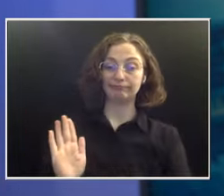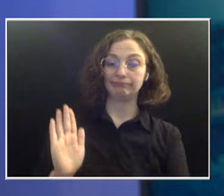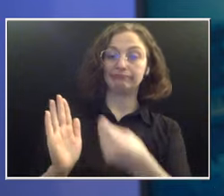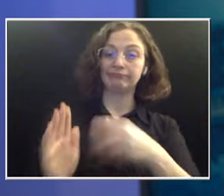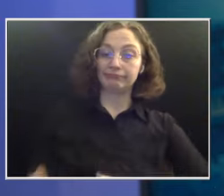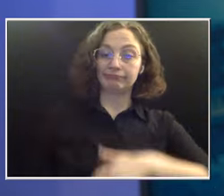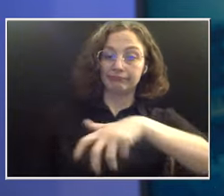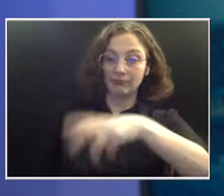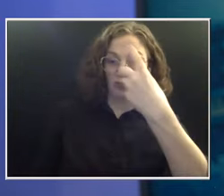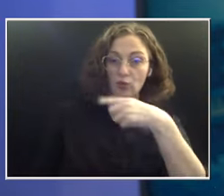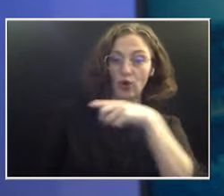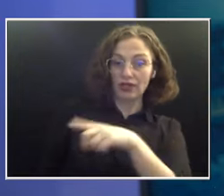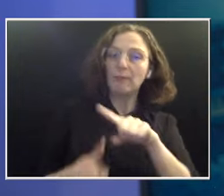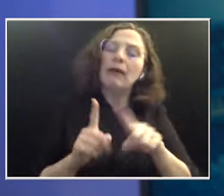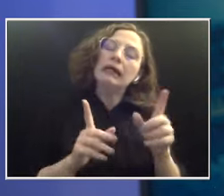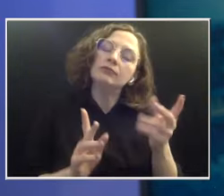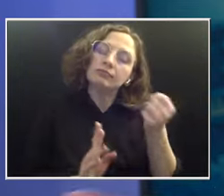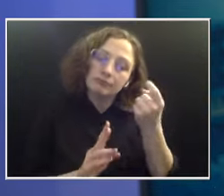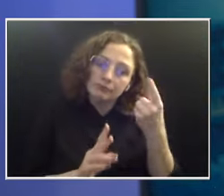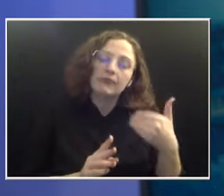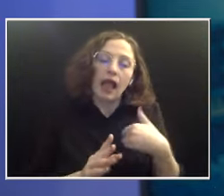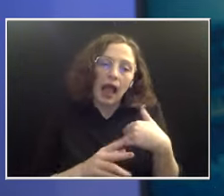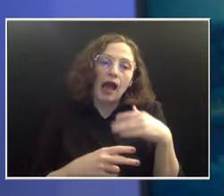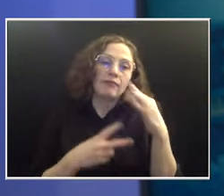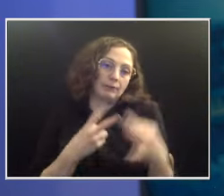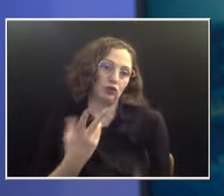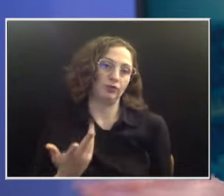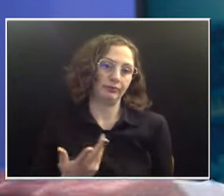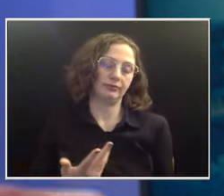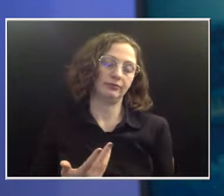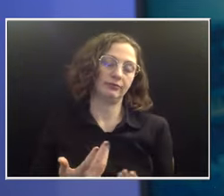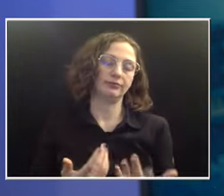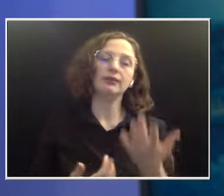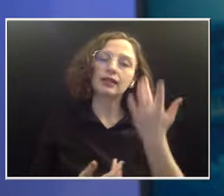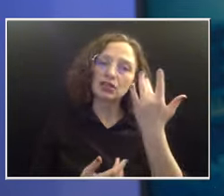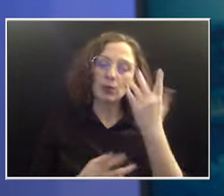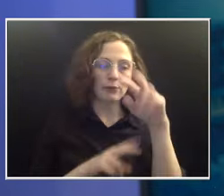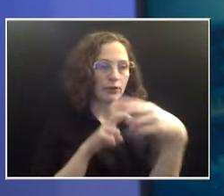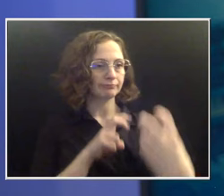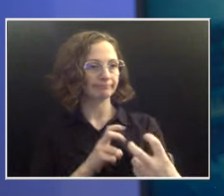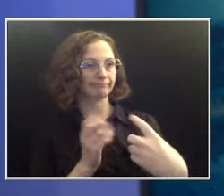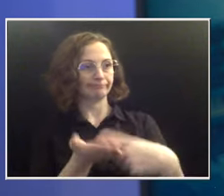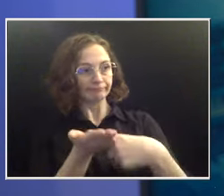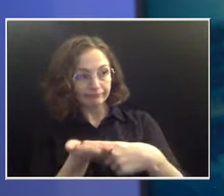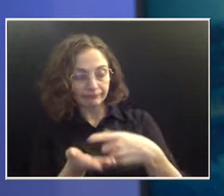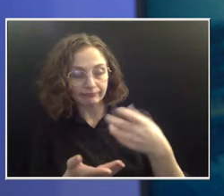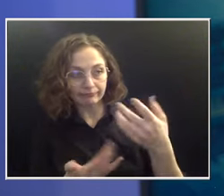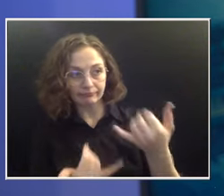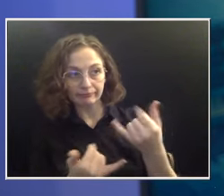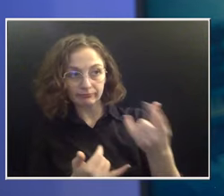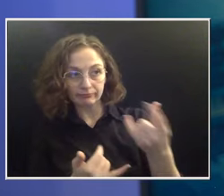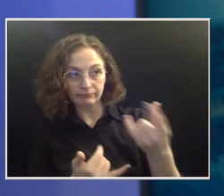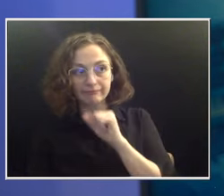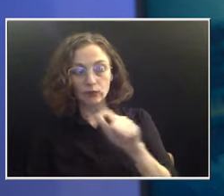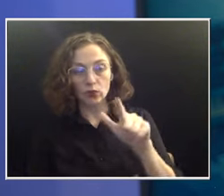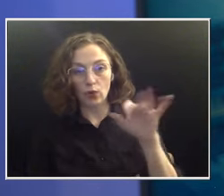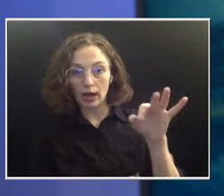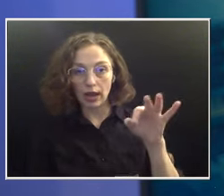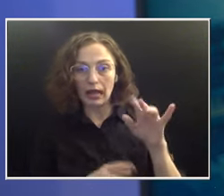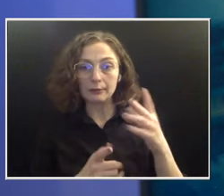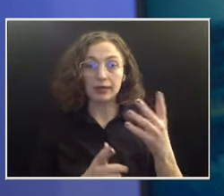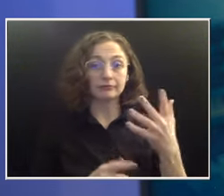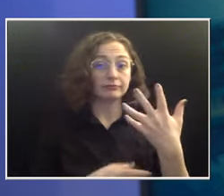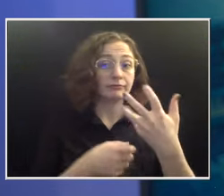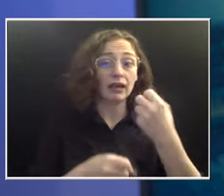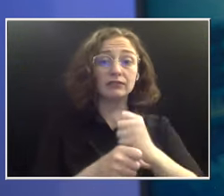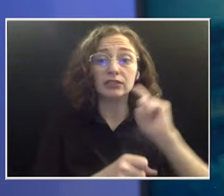You're, you know, what are our thoughts? You're 29 now, but five years from now, you know, what are our thoughts going to be with this? And so we had